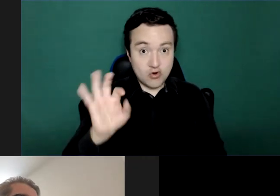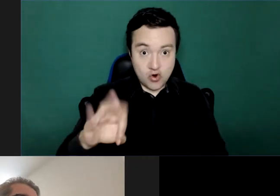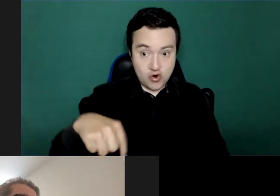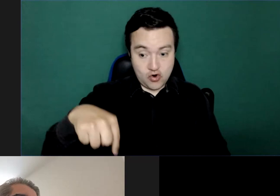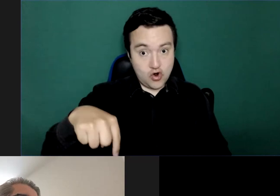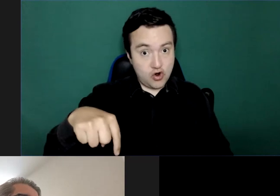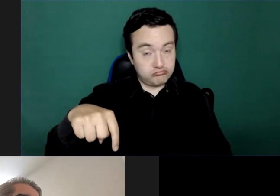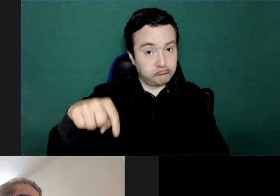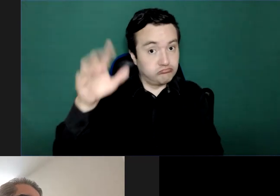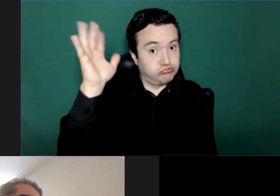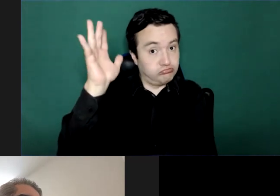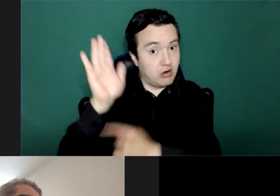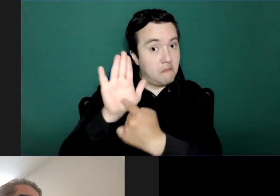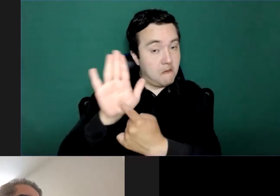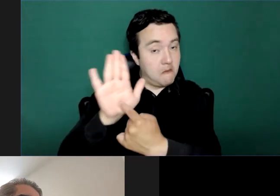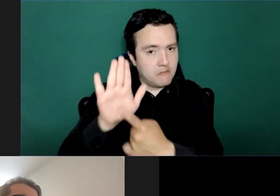the end.